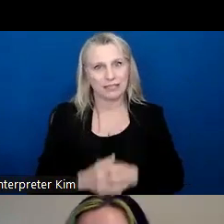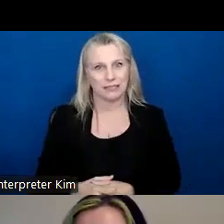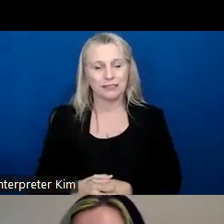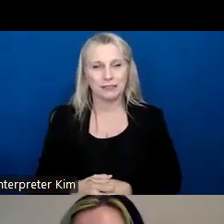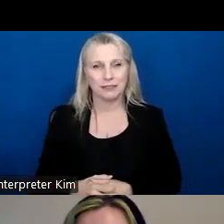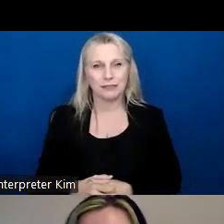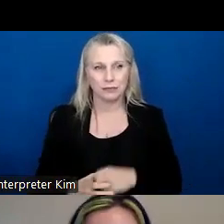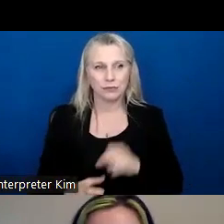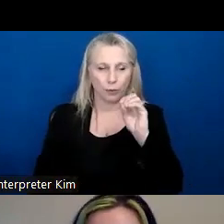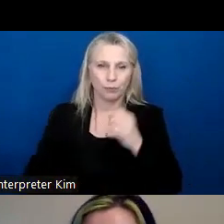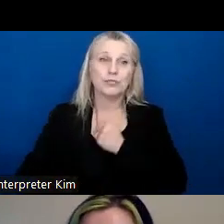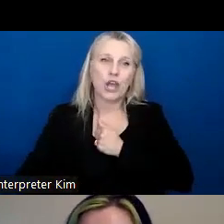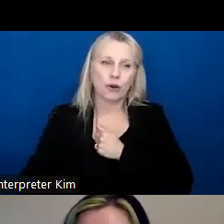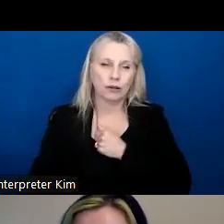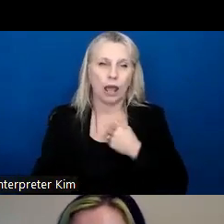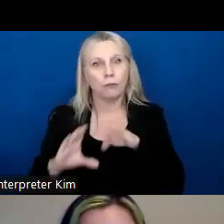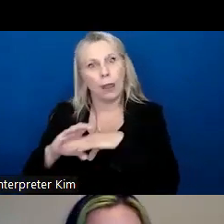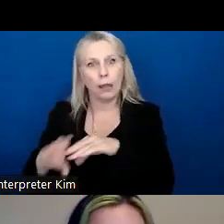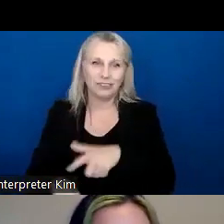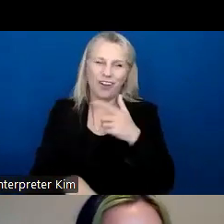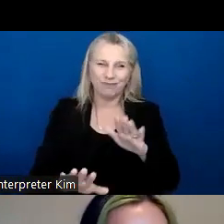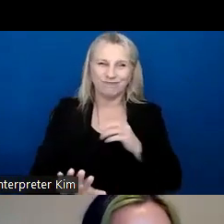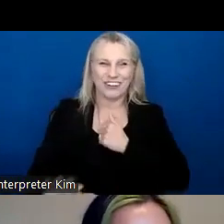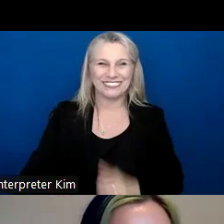So, sorry. I feel like I talked forever there, but.